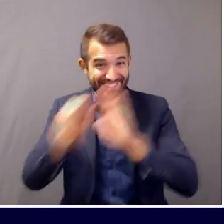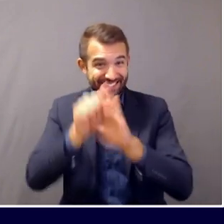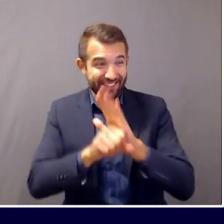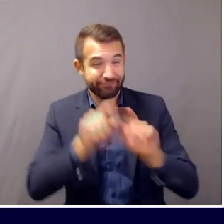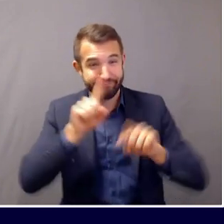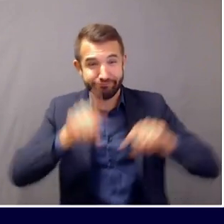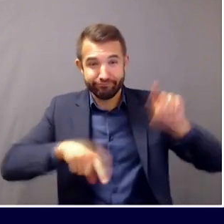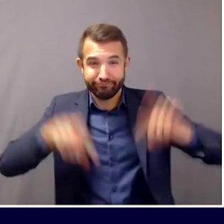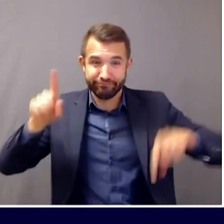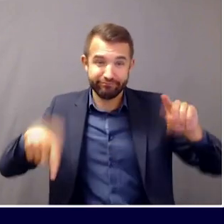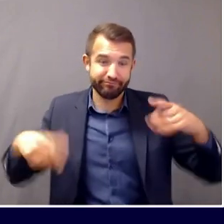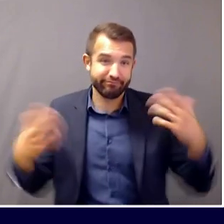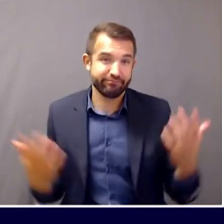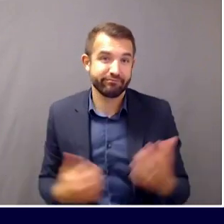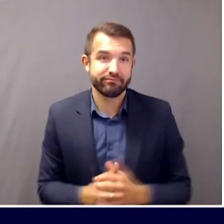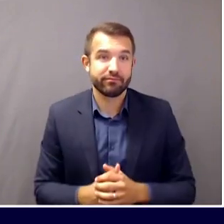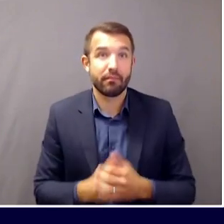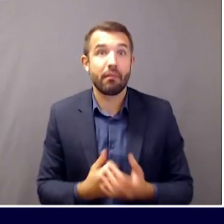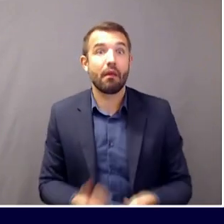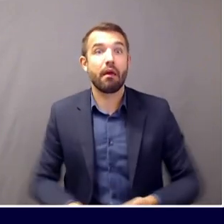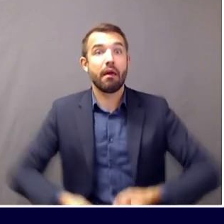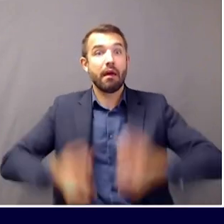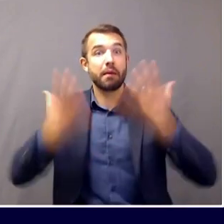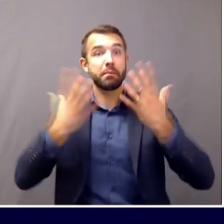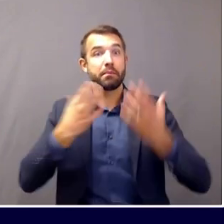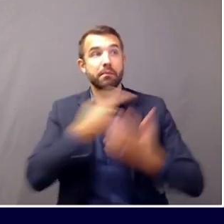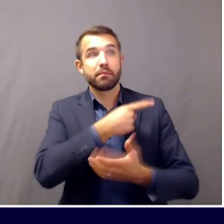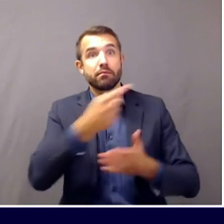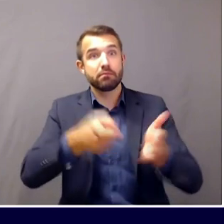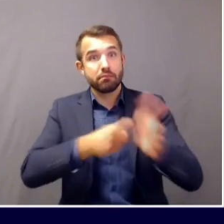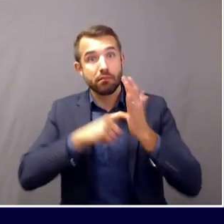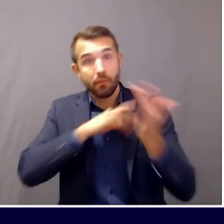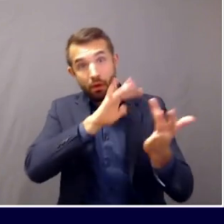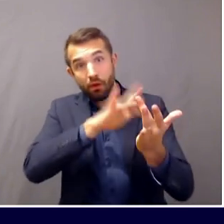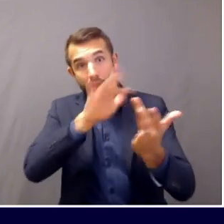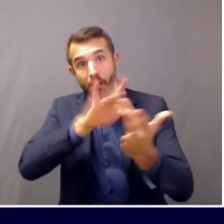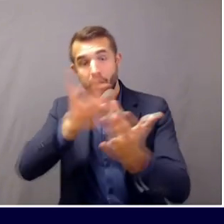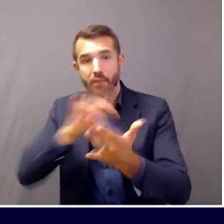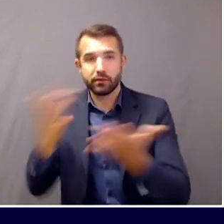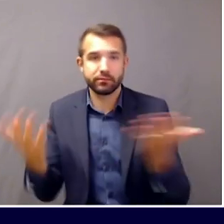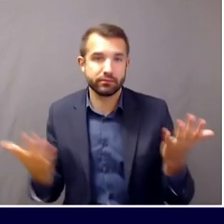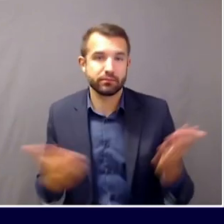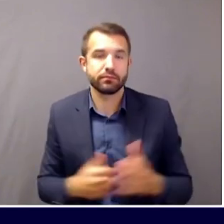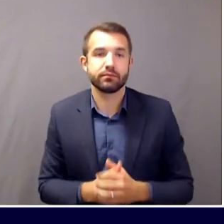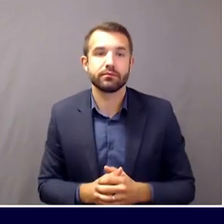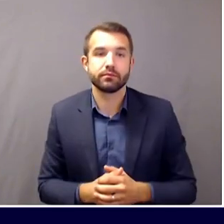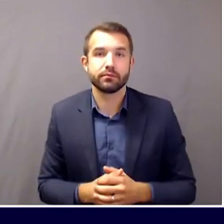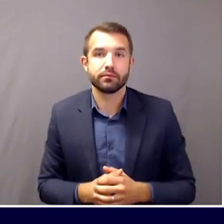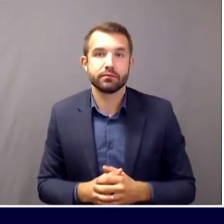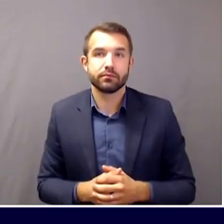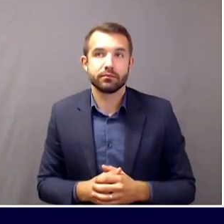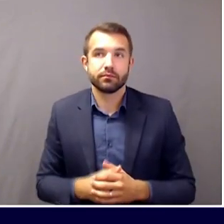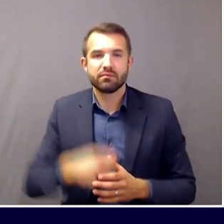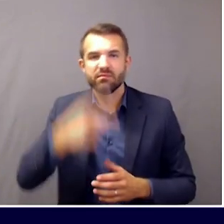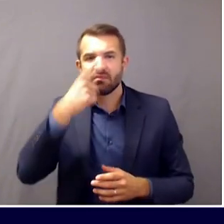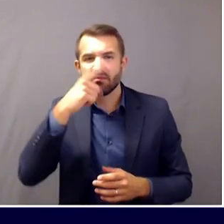many out of state reports that they've gotten. Can I ask quickly, is that happened often?